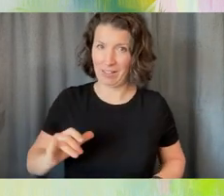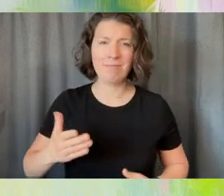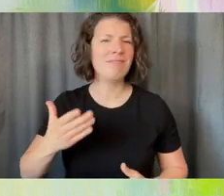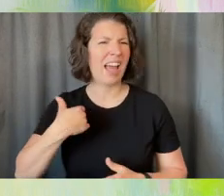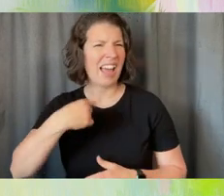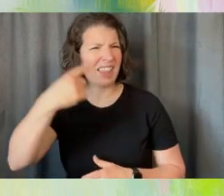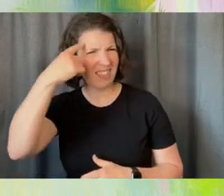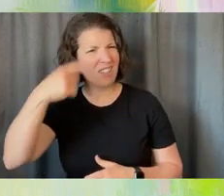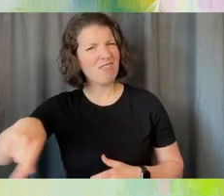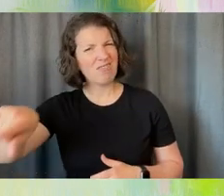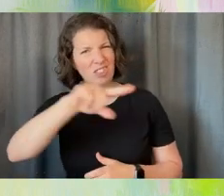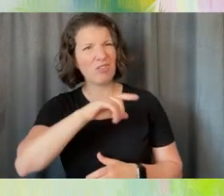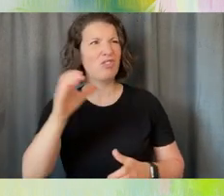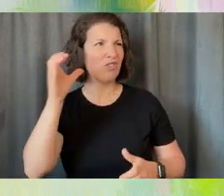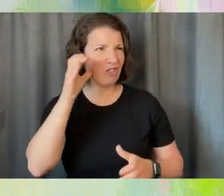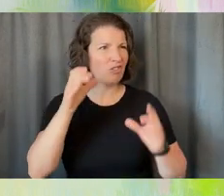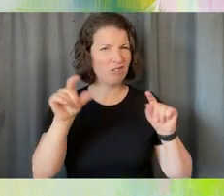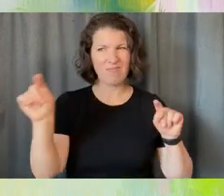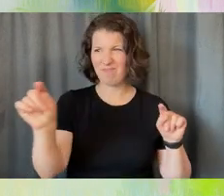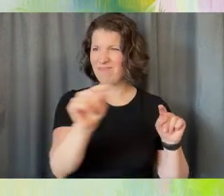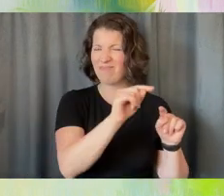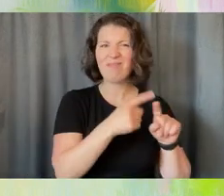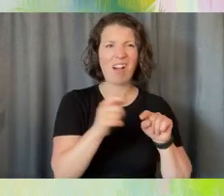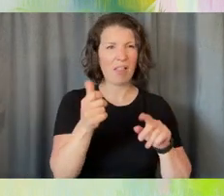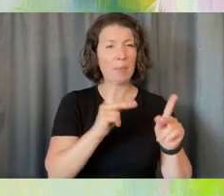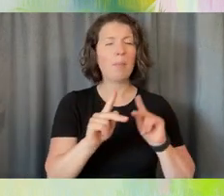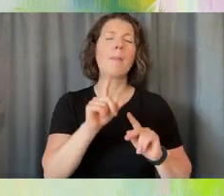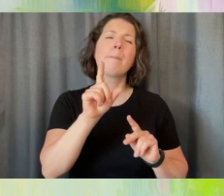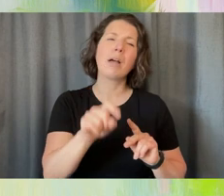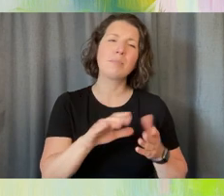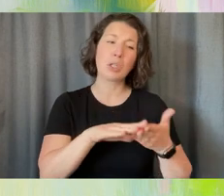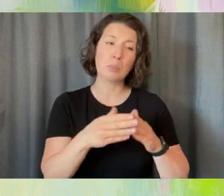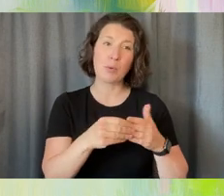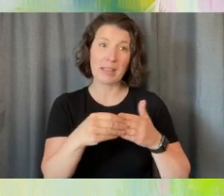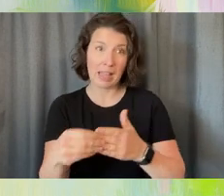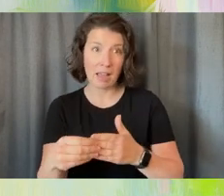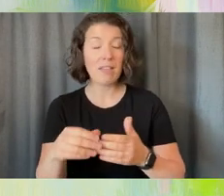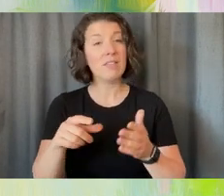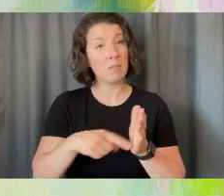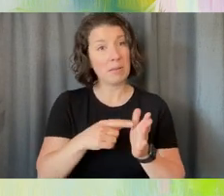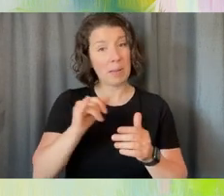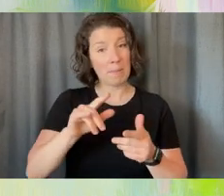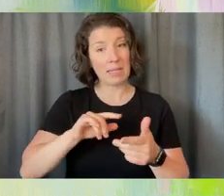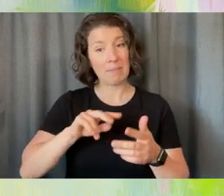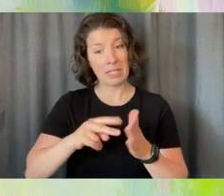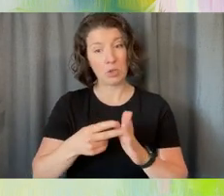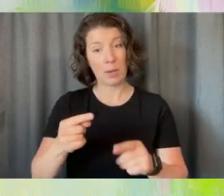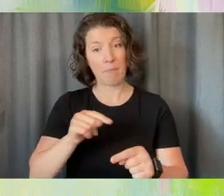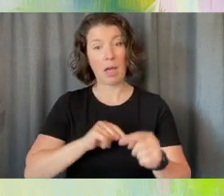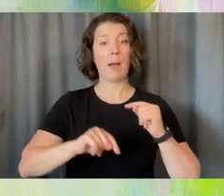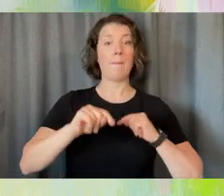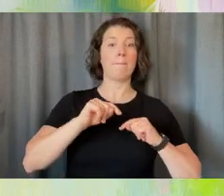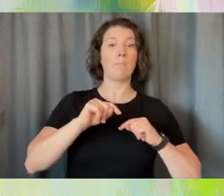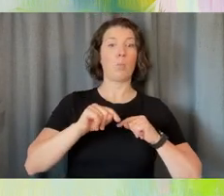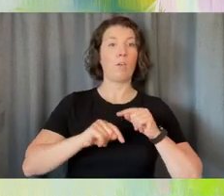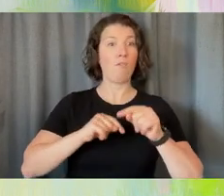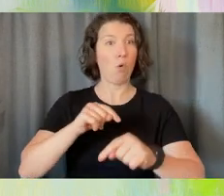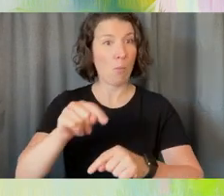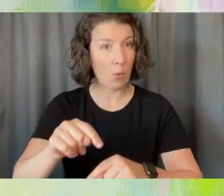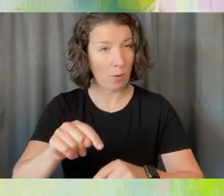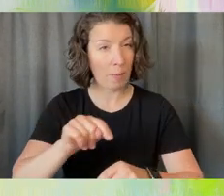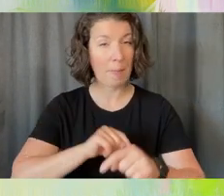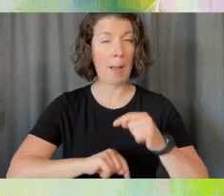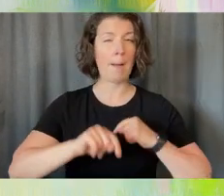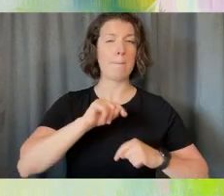folks today that it has to be led by community. And sometimes that means we back up, we go forward. So for this project that you're seeing the